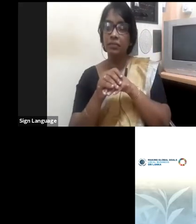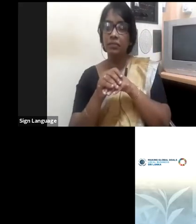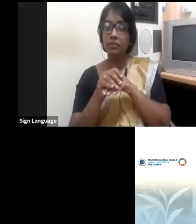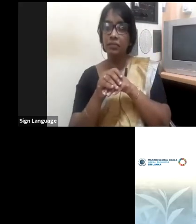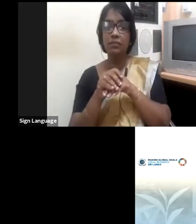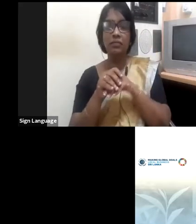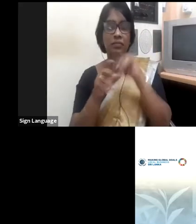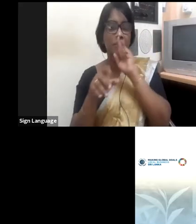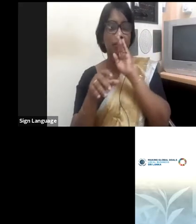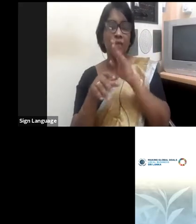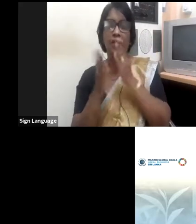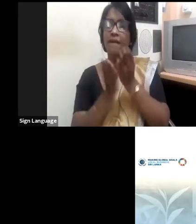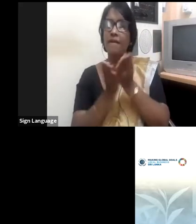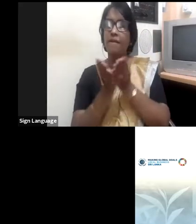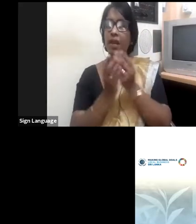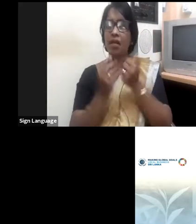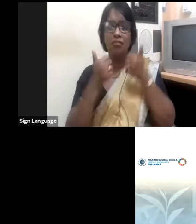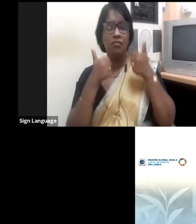democratic process,